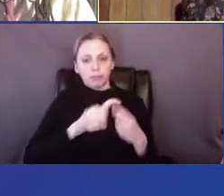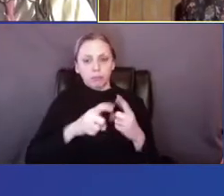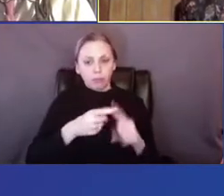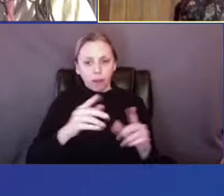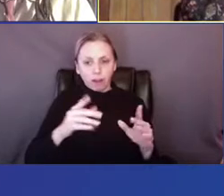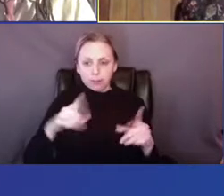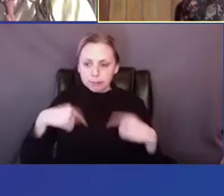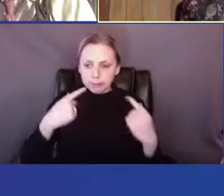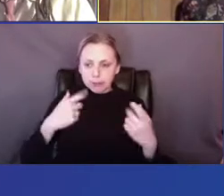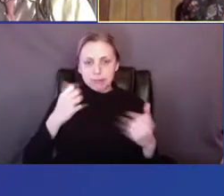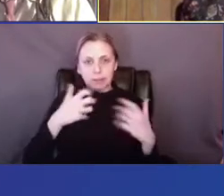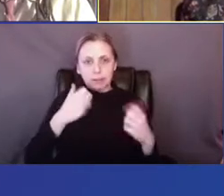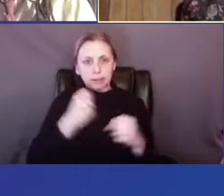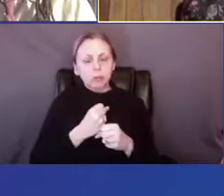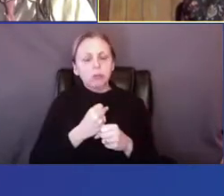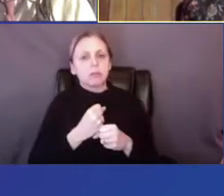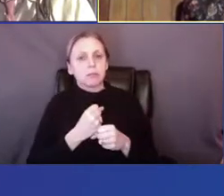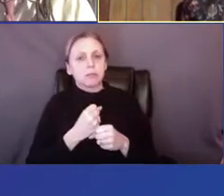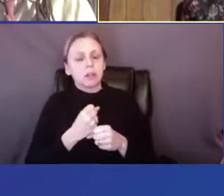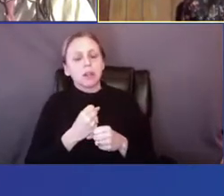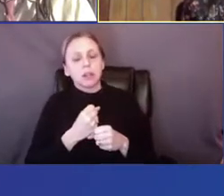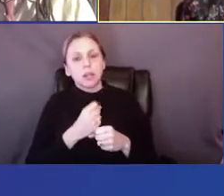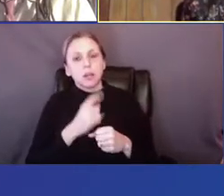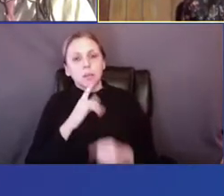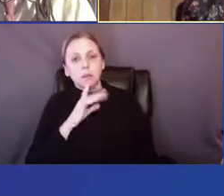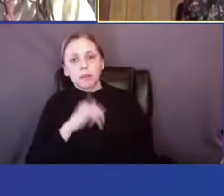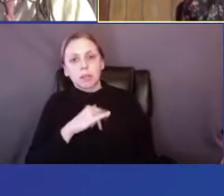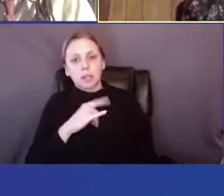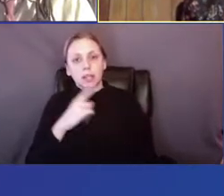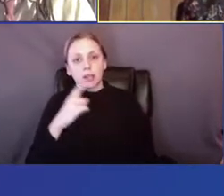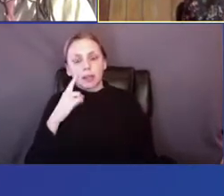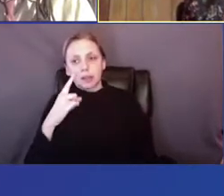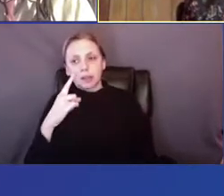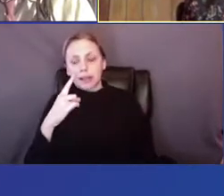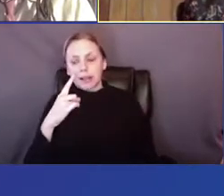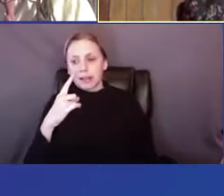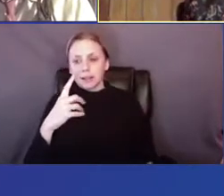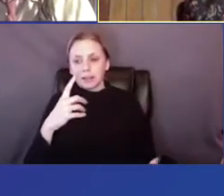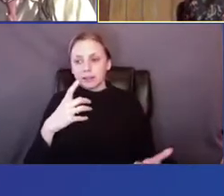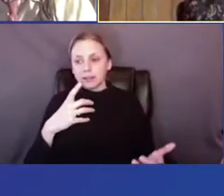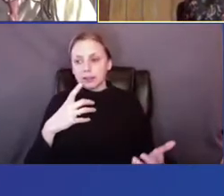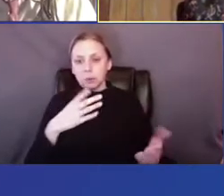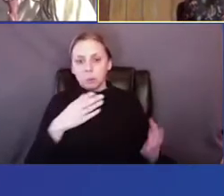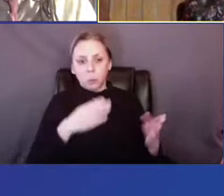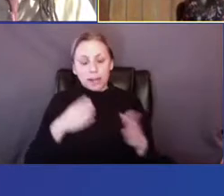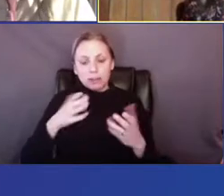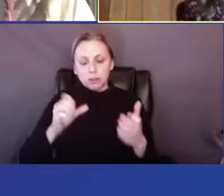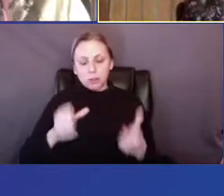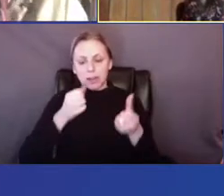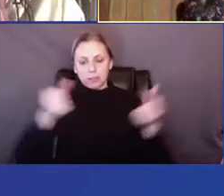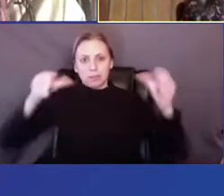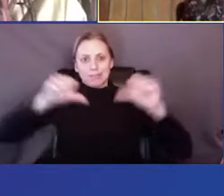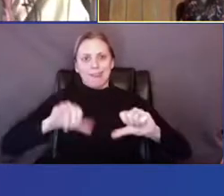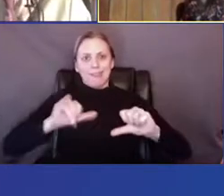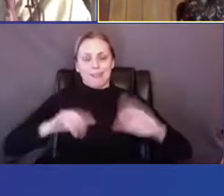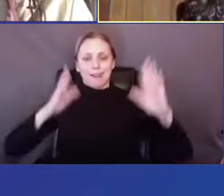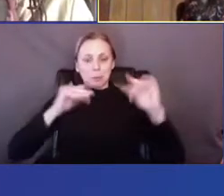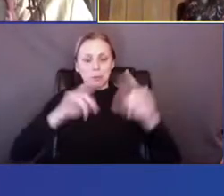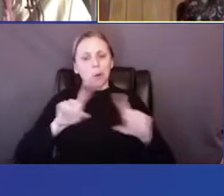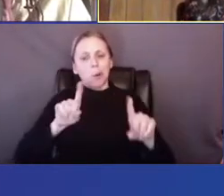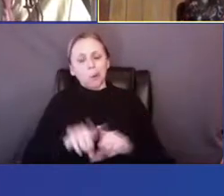have been modes to refuse those expectations and explore, um,